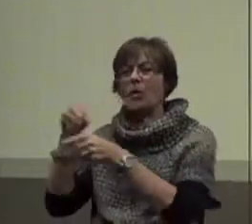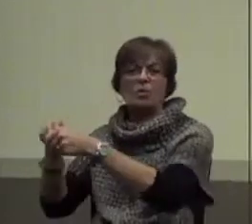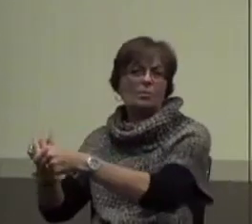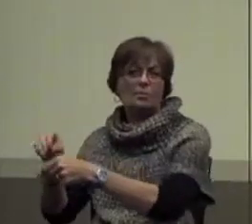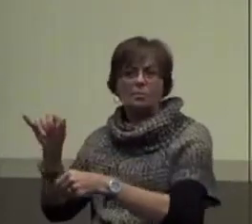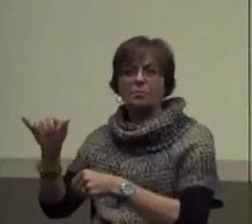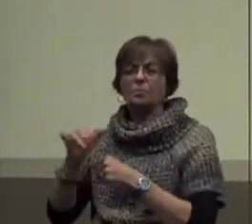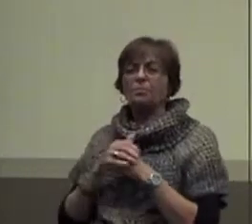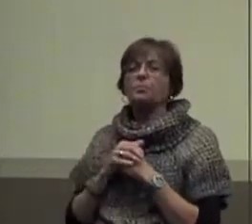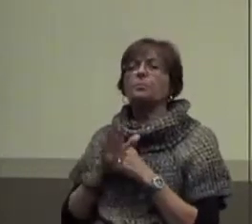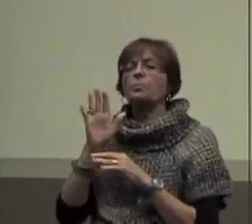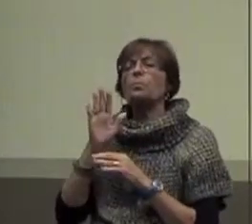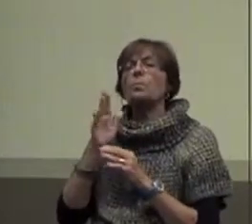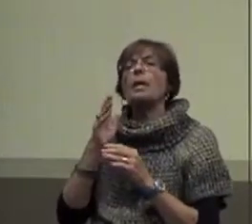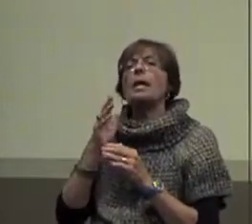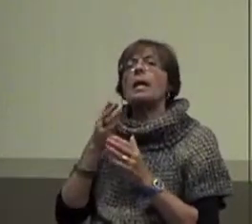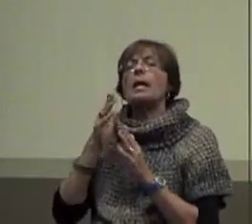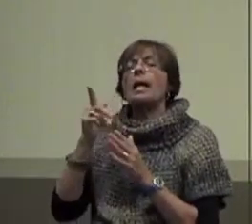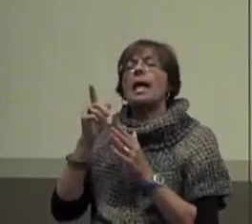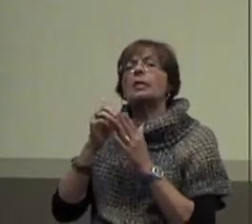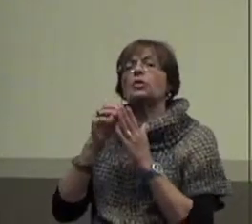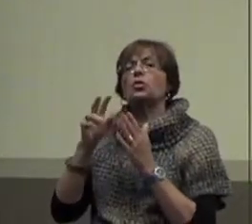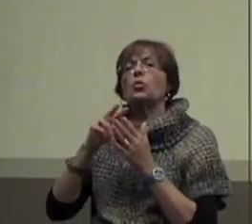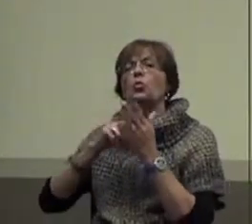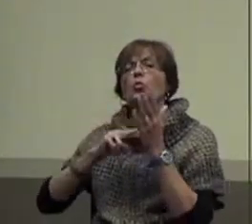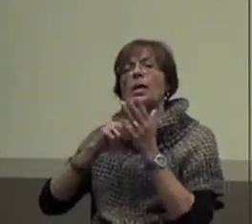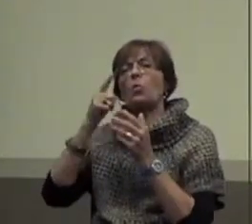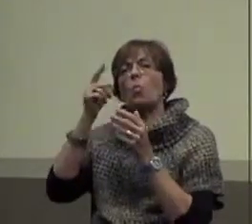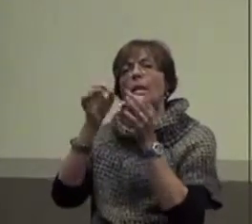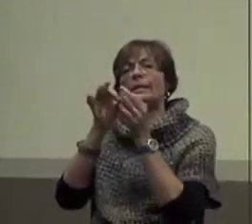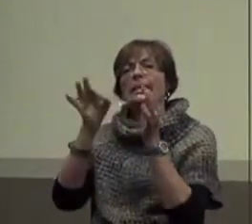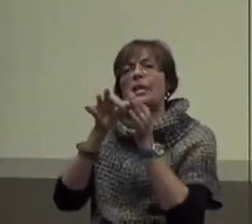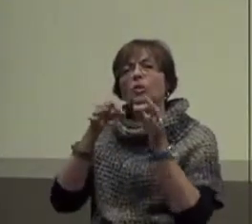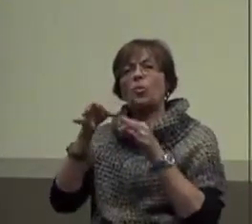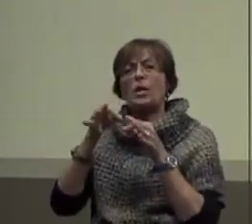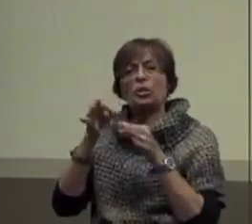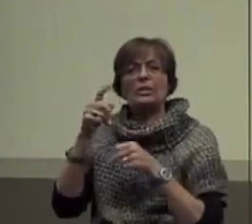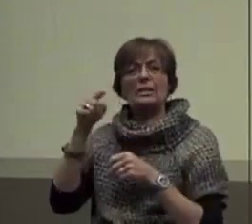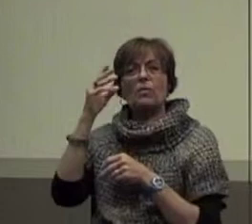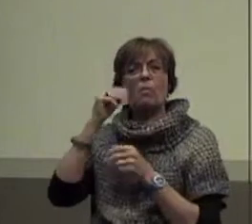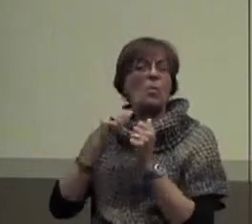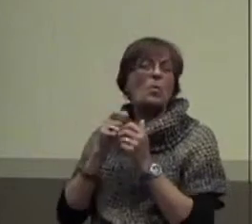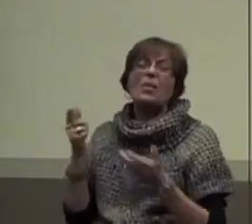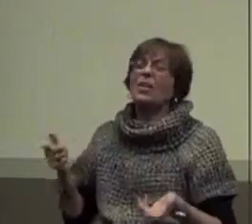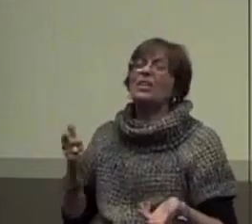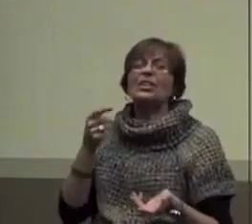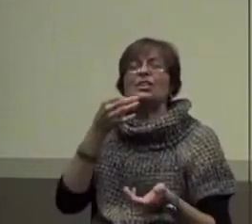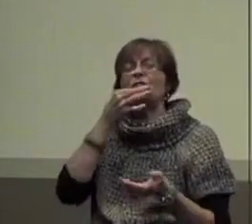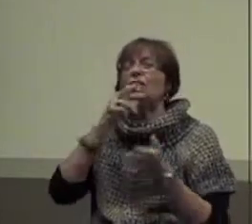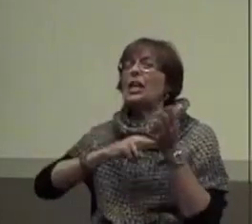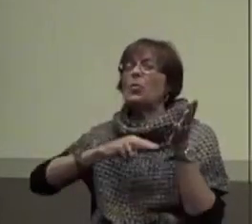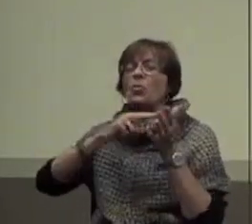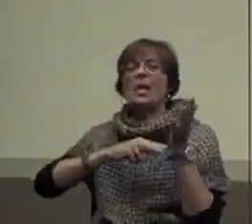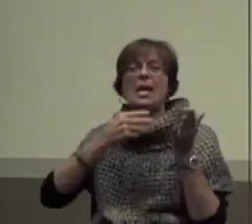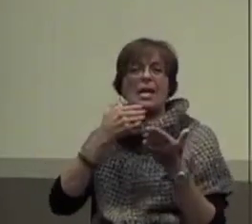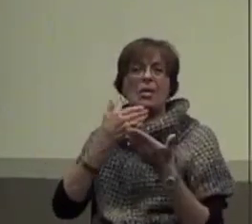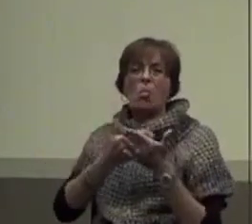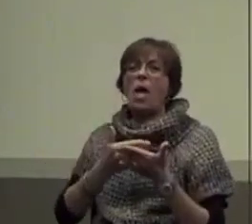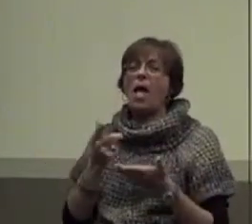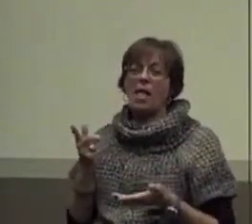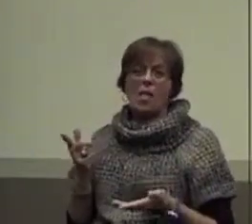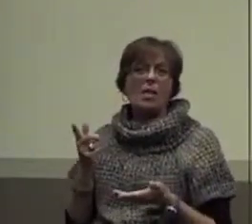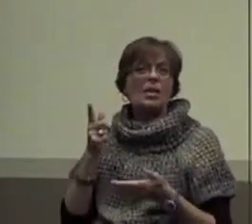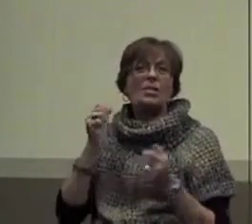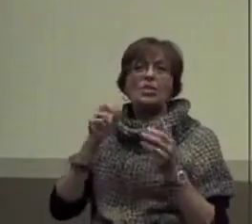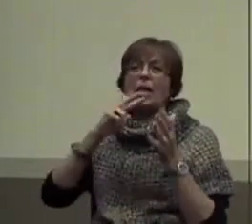Right? Whoops. Sorry. Let student read one sentence directions that are familiar with. Again, she can read pretty well. Right? She